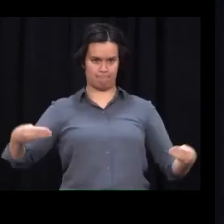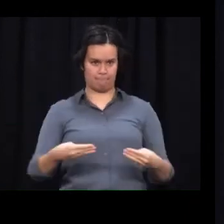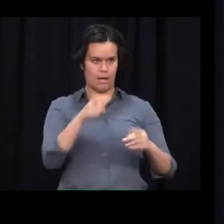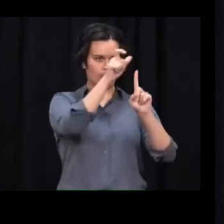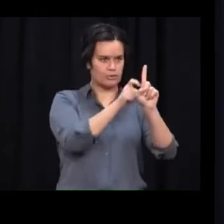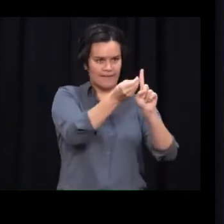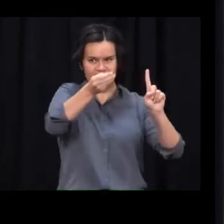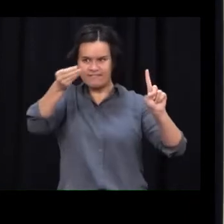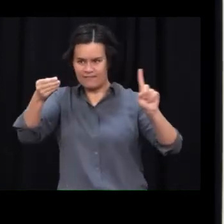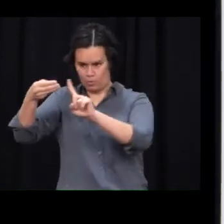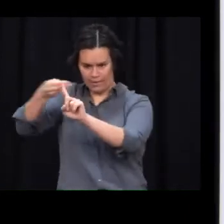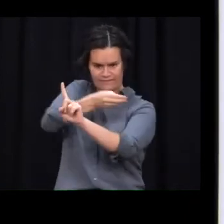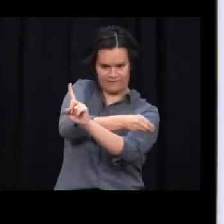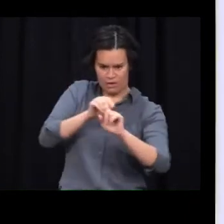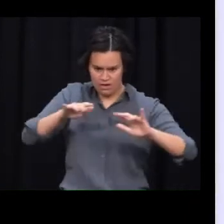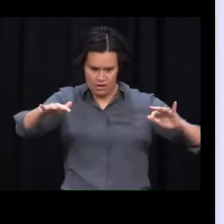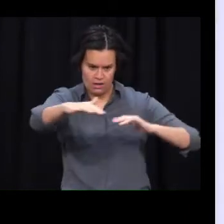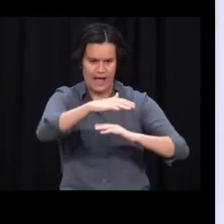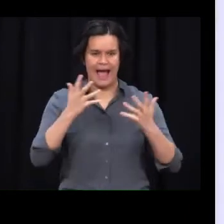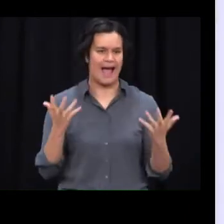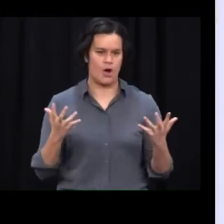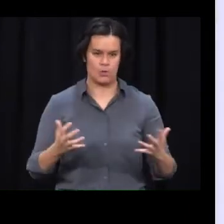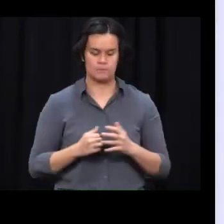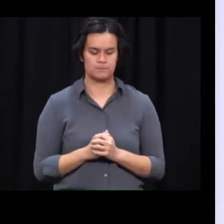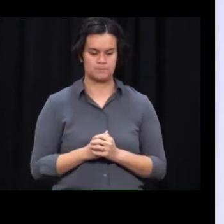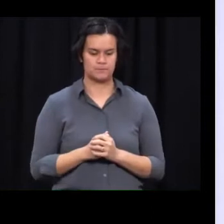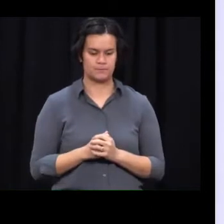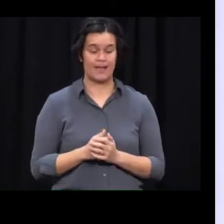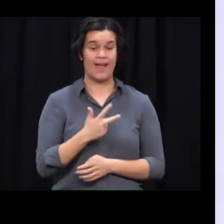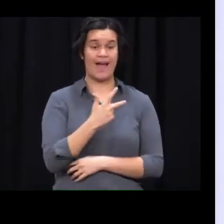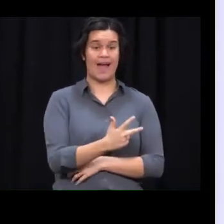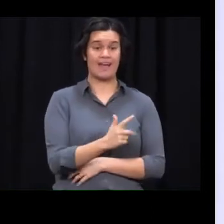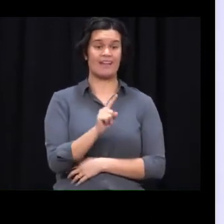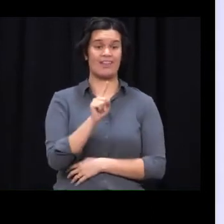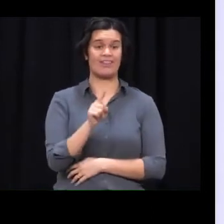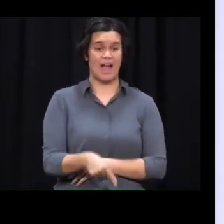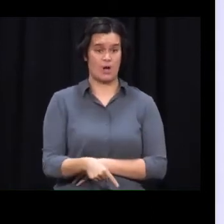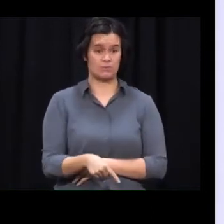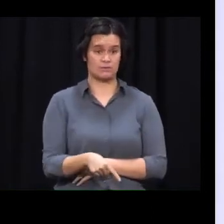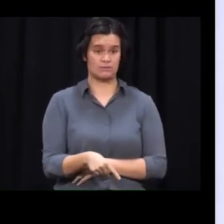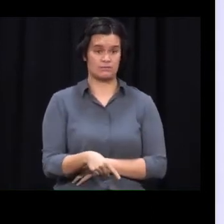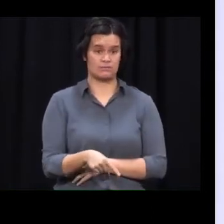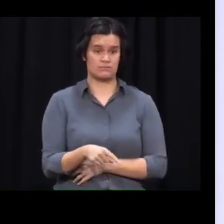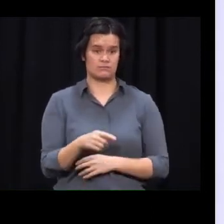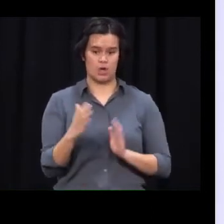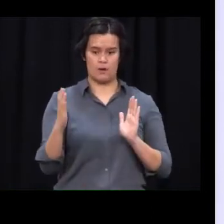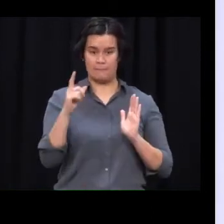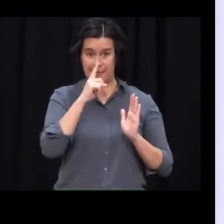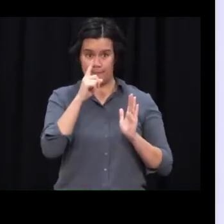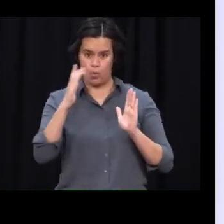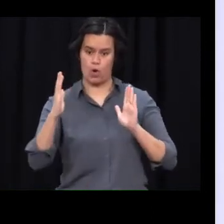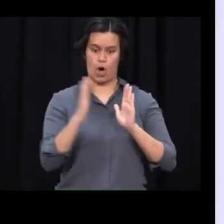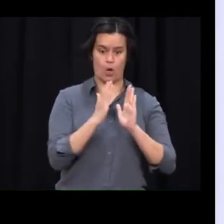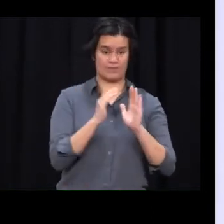As of 9 o'clock this morning, 8,667 individual contacts had been formally